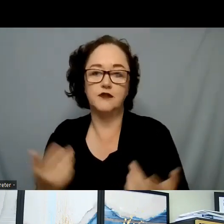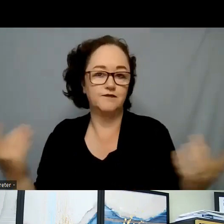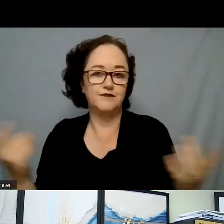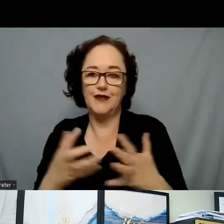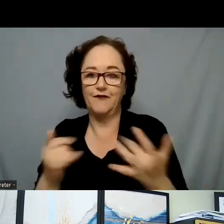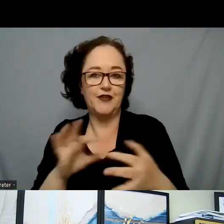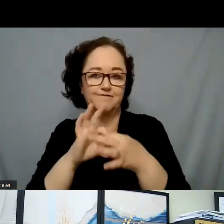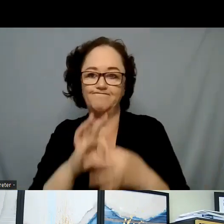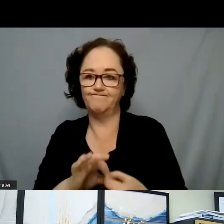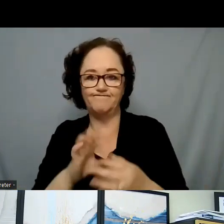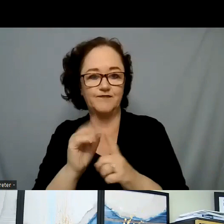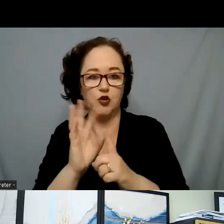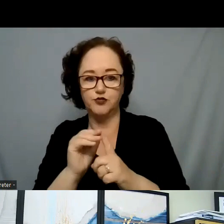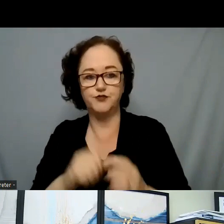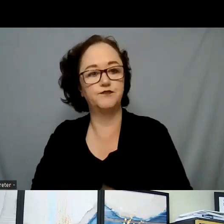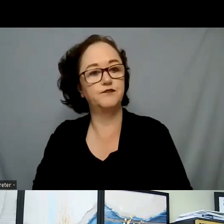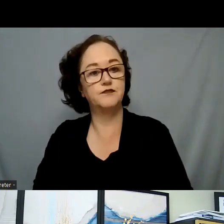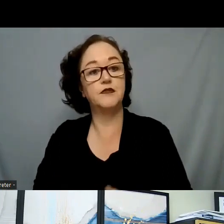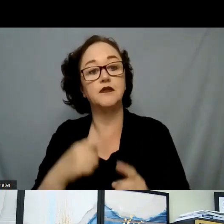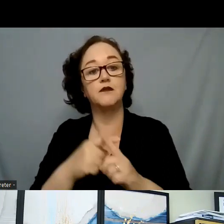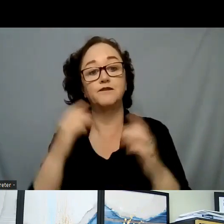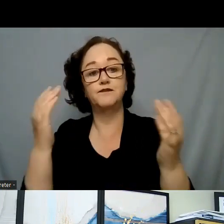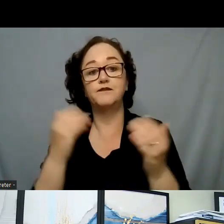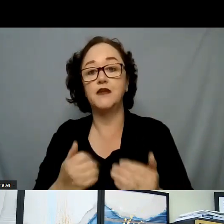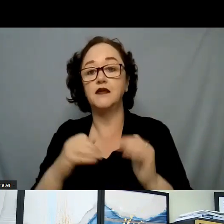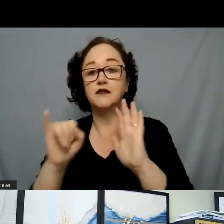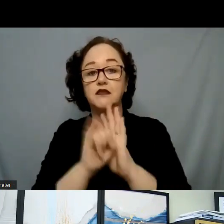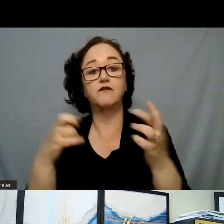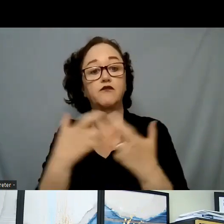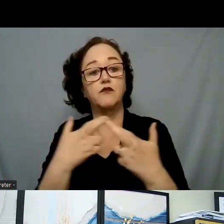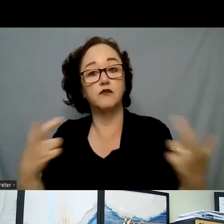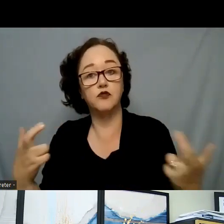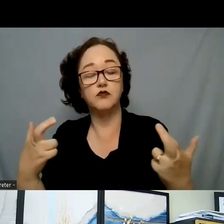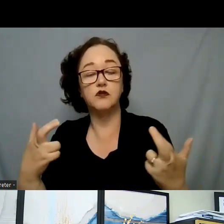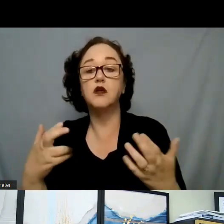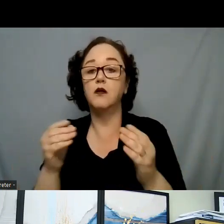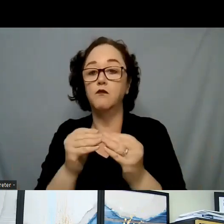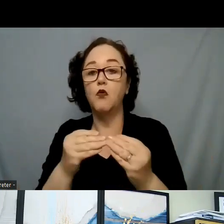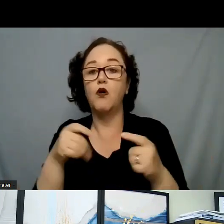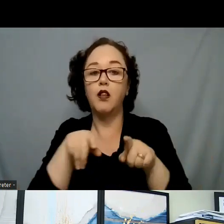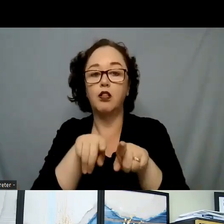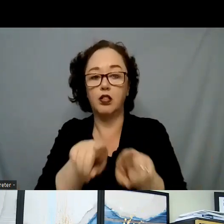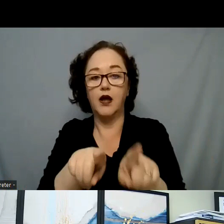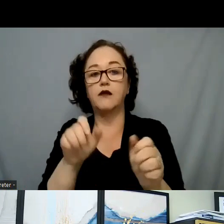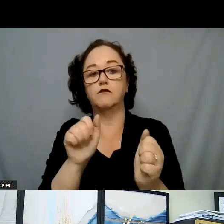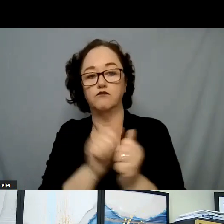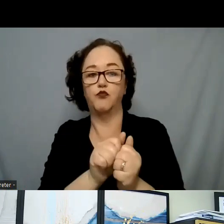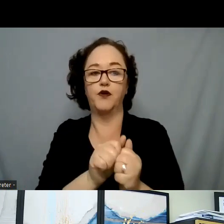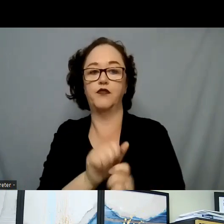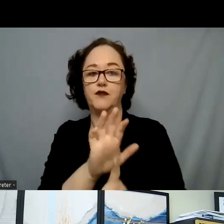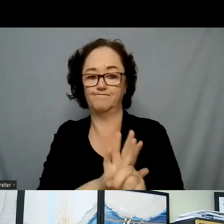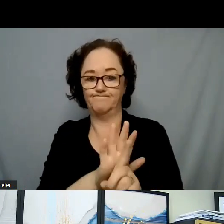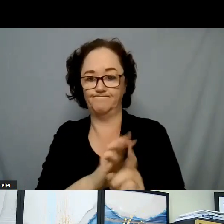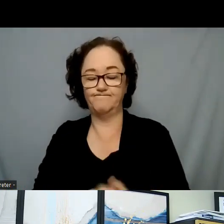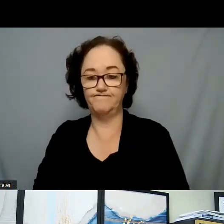And then identification of resources are more closely aligned with the presenting concern. So, culture, where does this